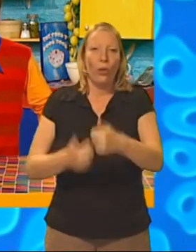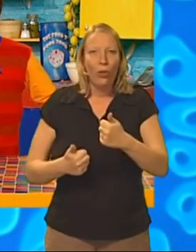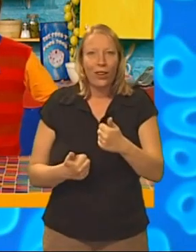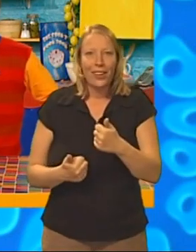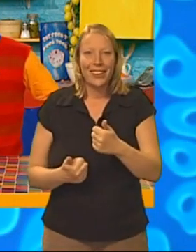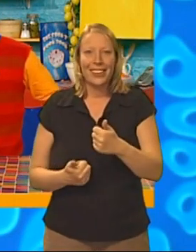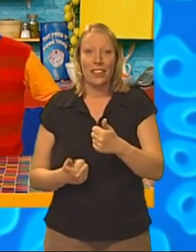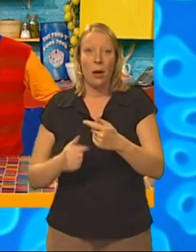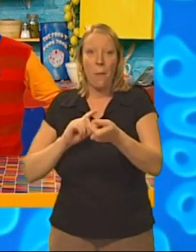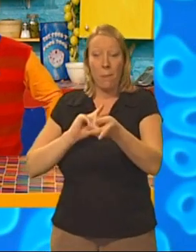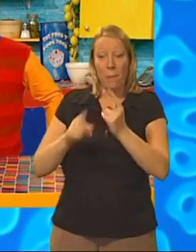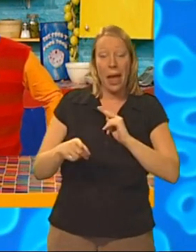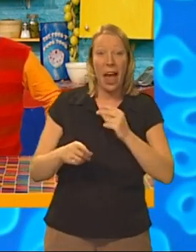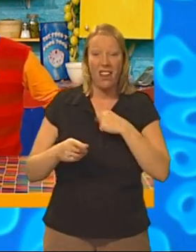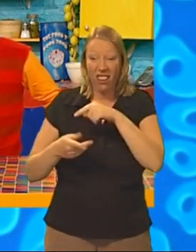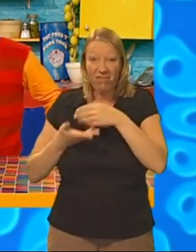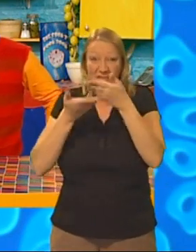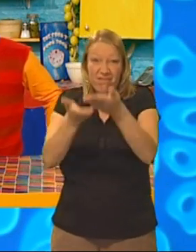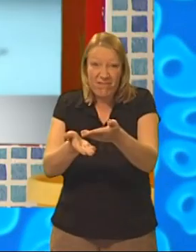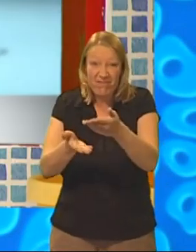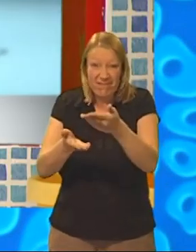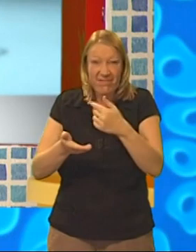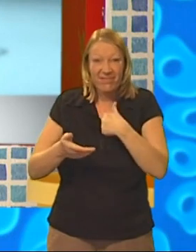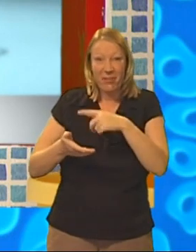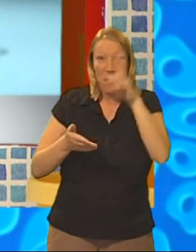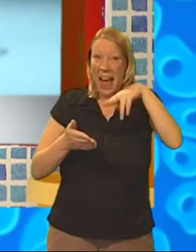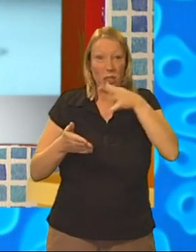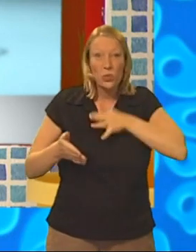And in return, here's some paint I didn't need.